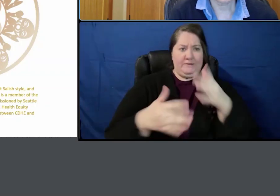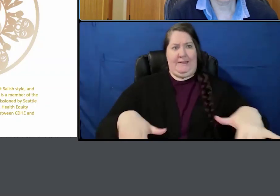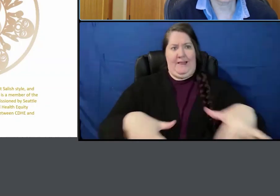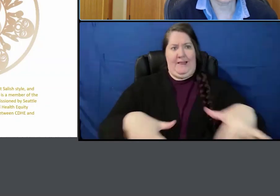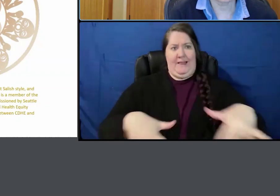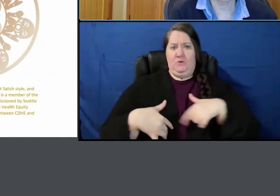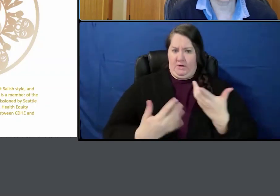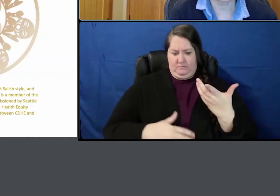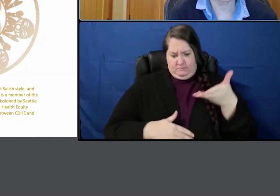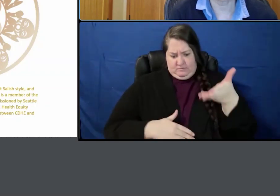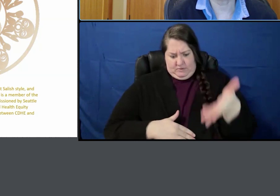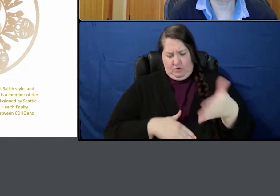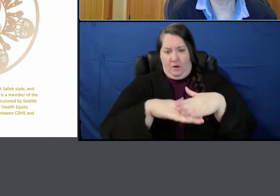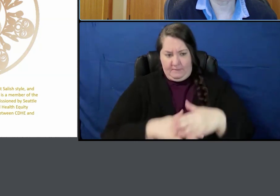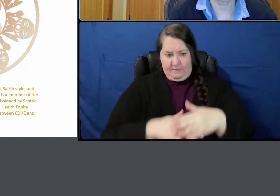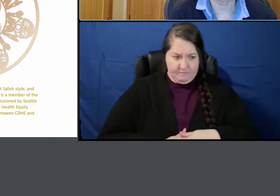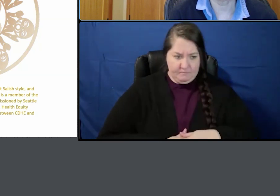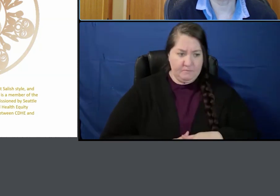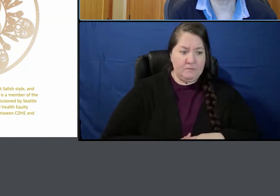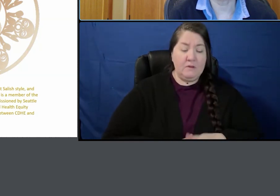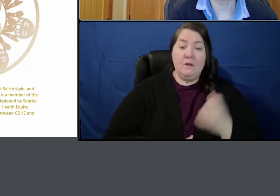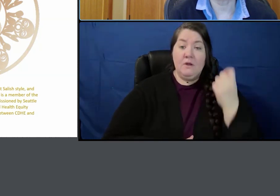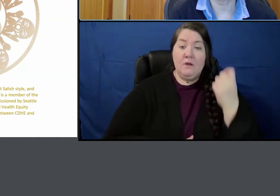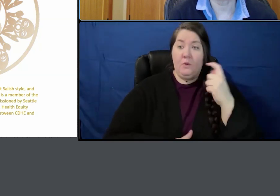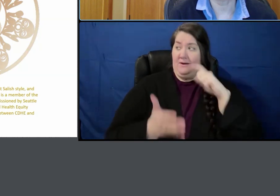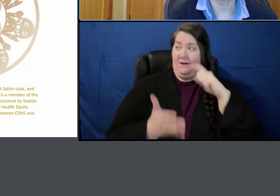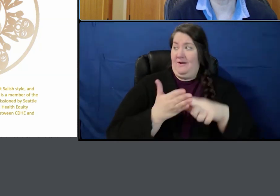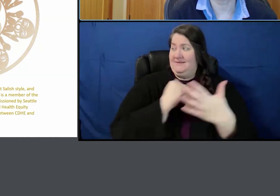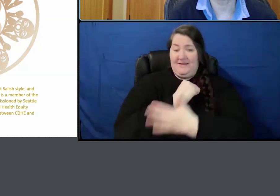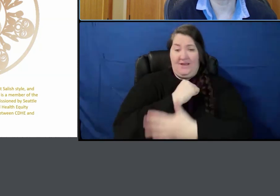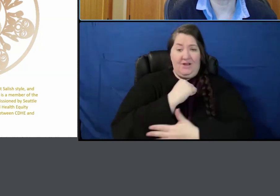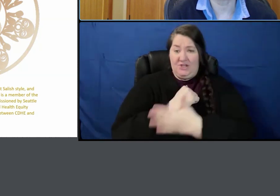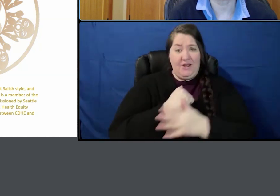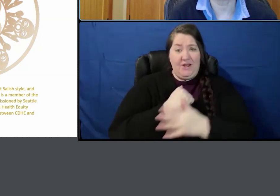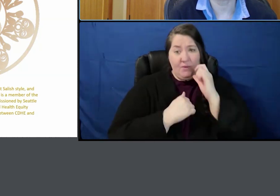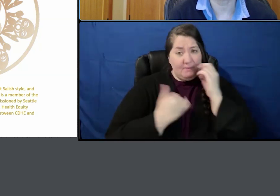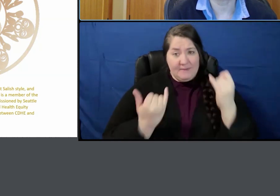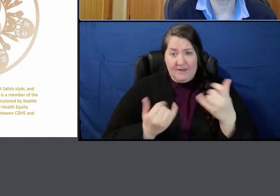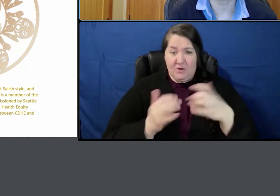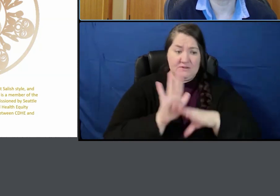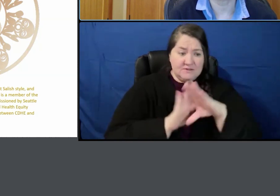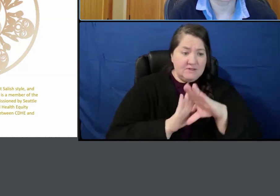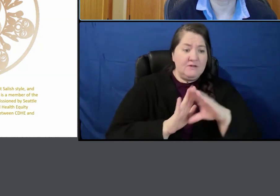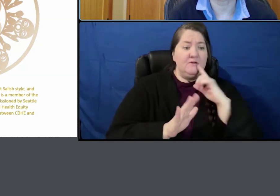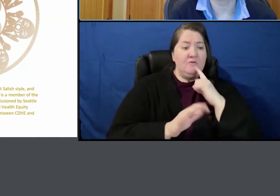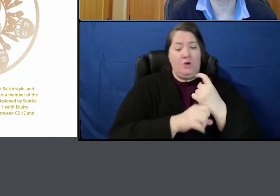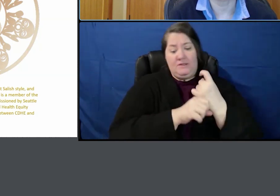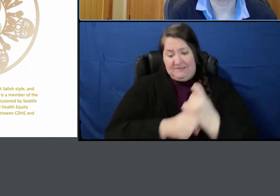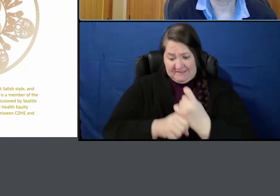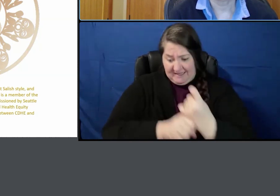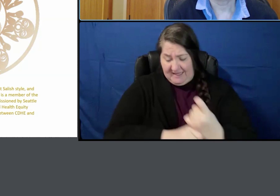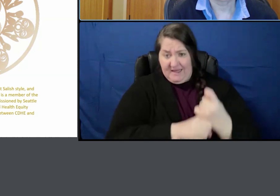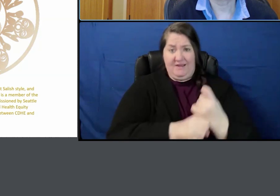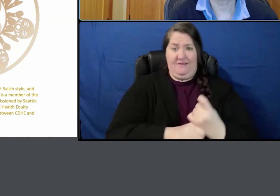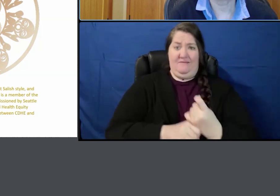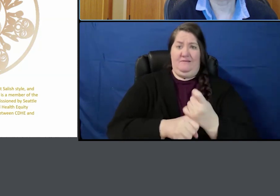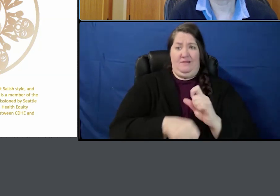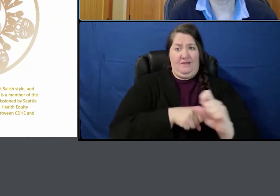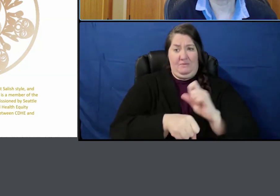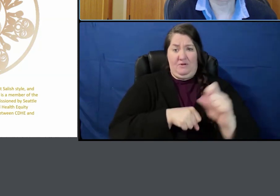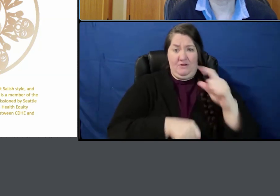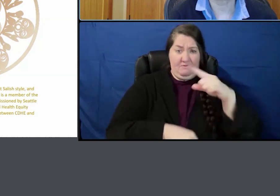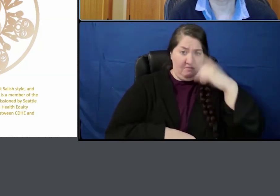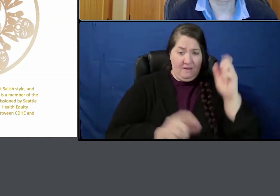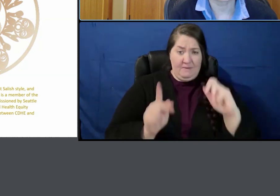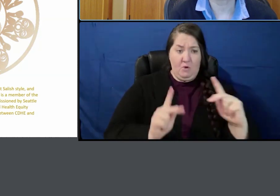We also acknowledge that this country would not exist or prosper if it weren't for the free enslaved labor of Black people. We honor the